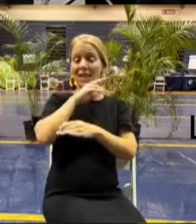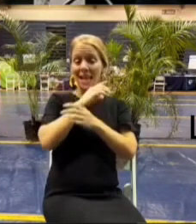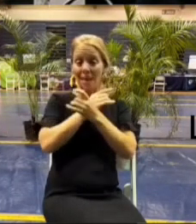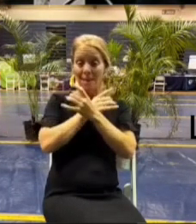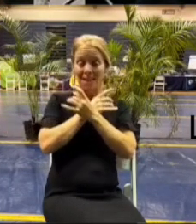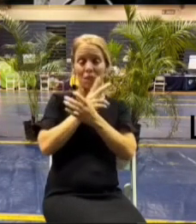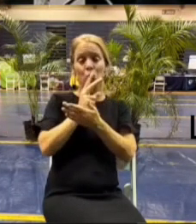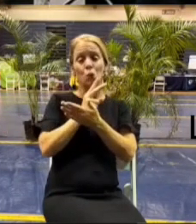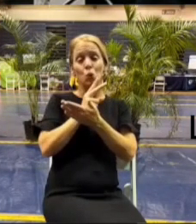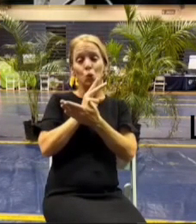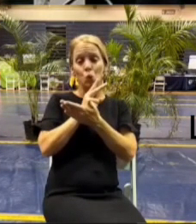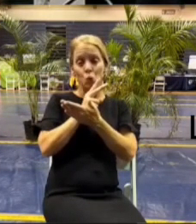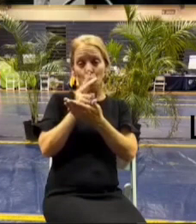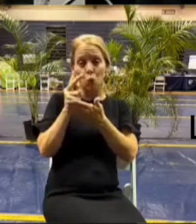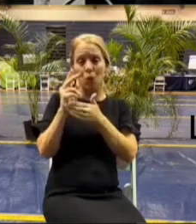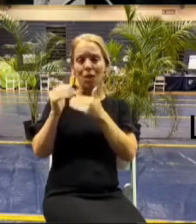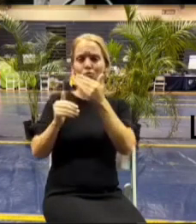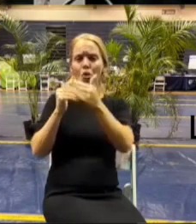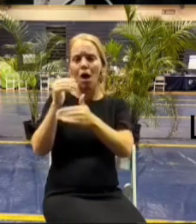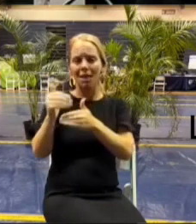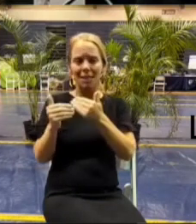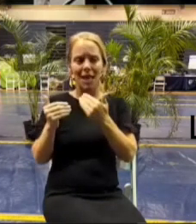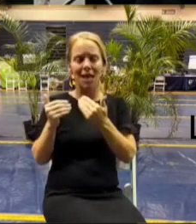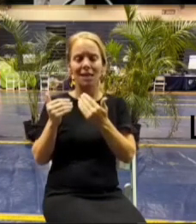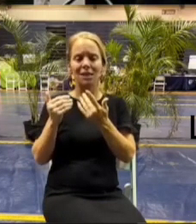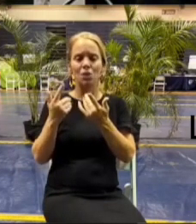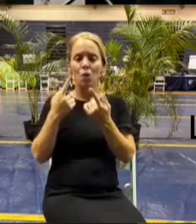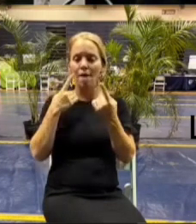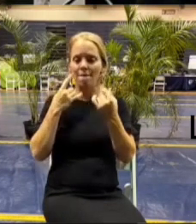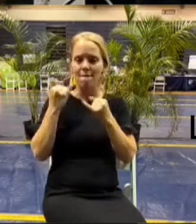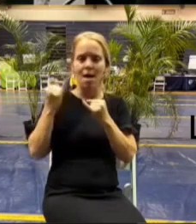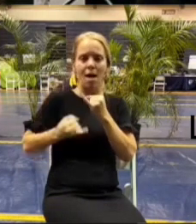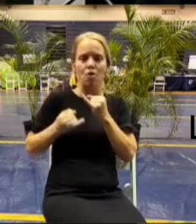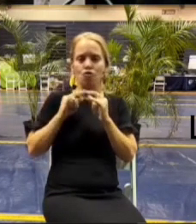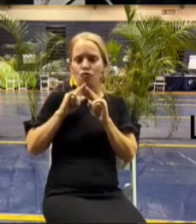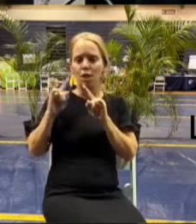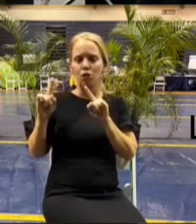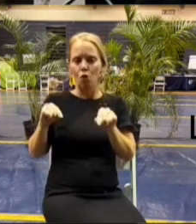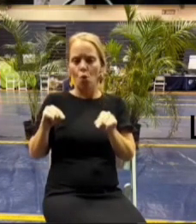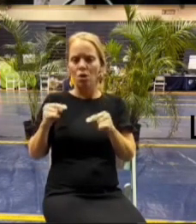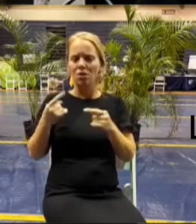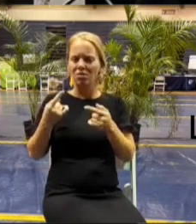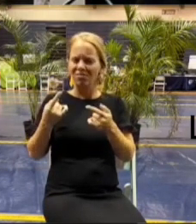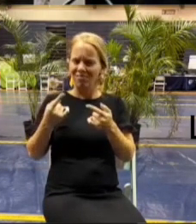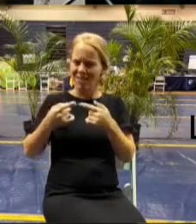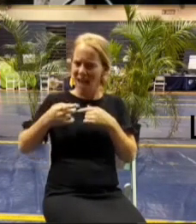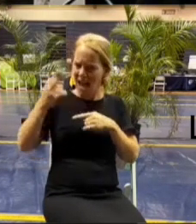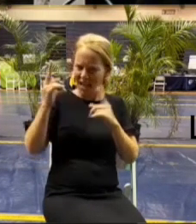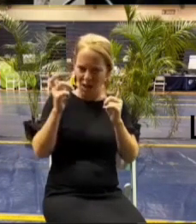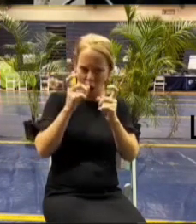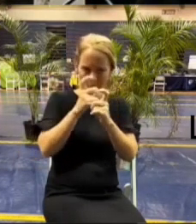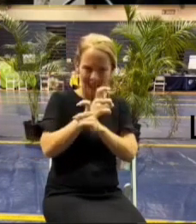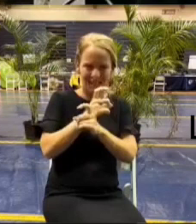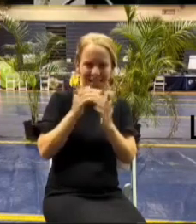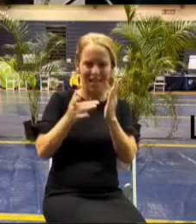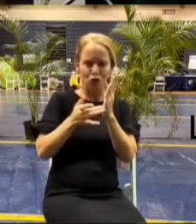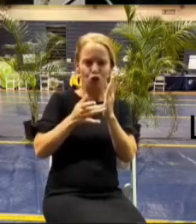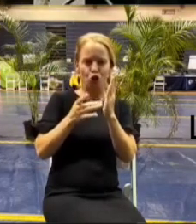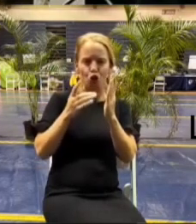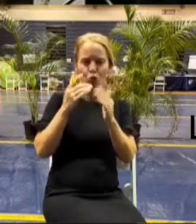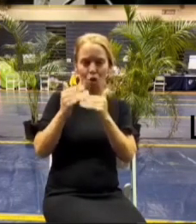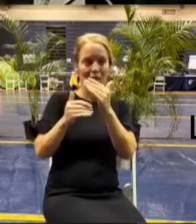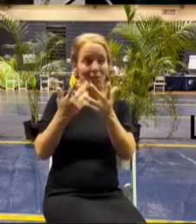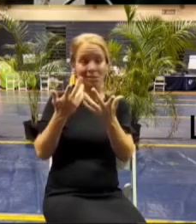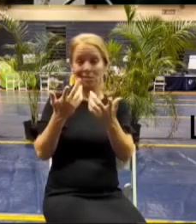a two-week process to get to a final result so it's it's a it's just a highly complex technical process that just